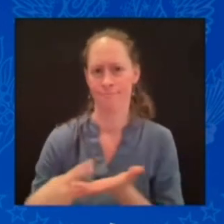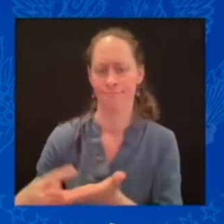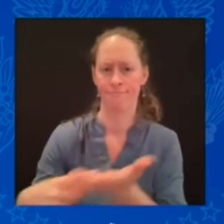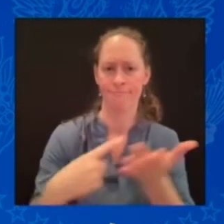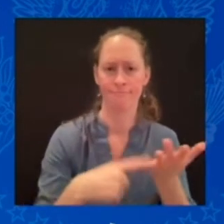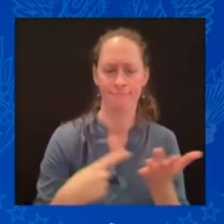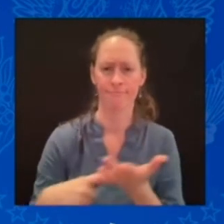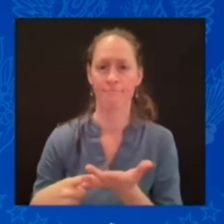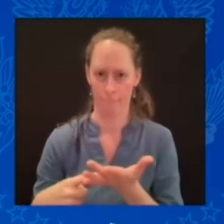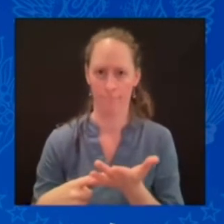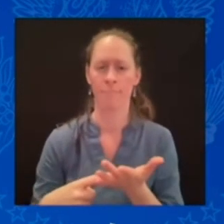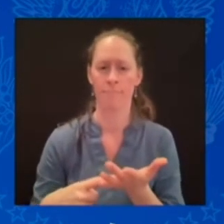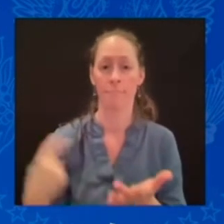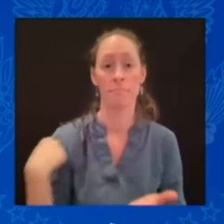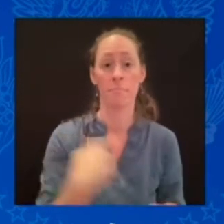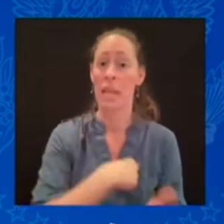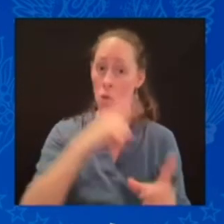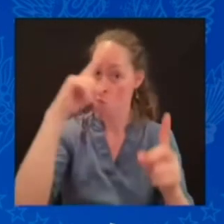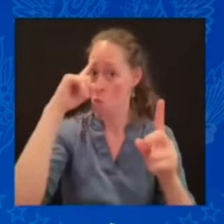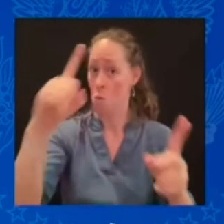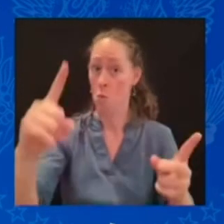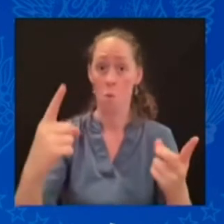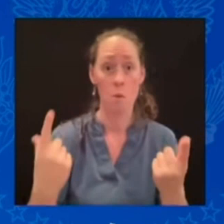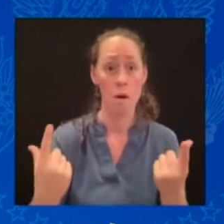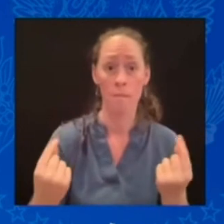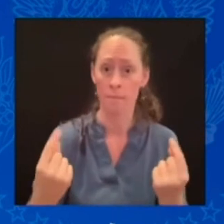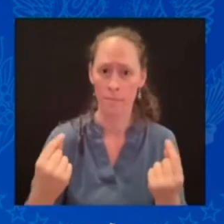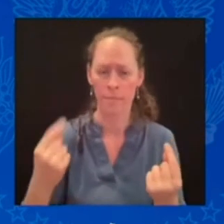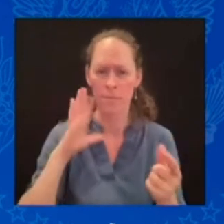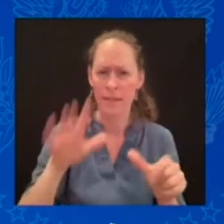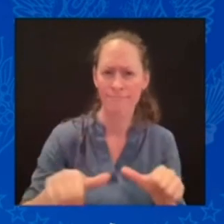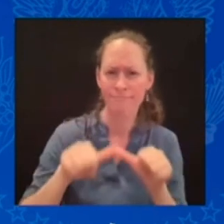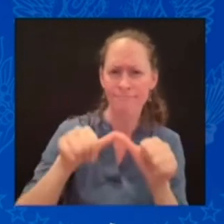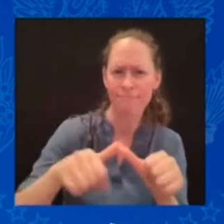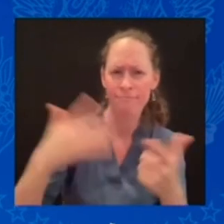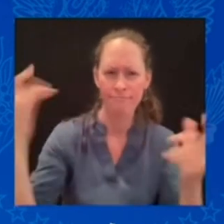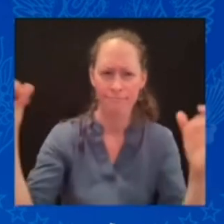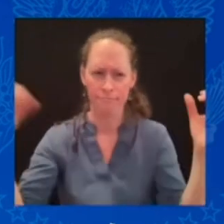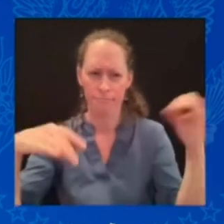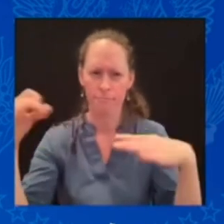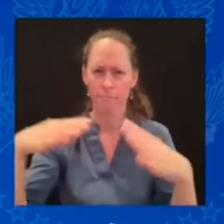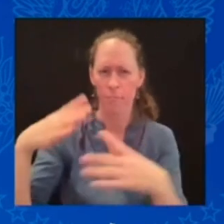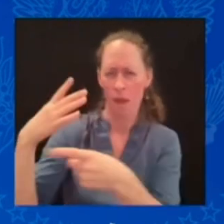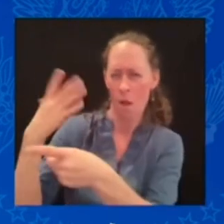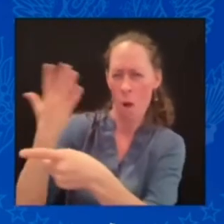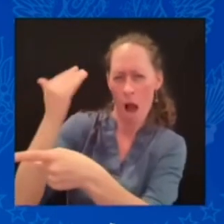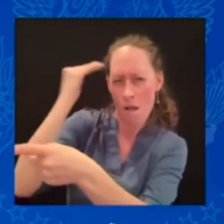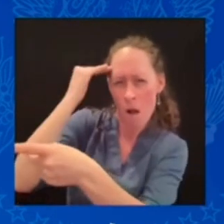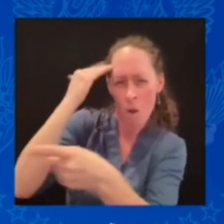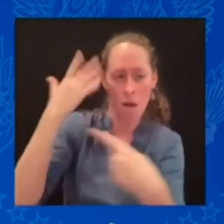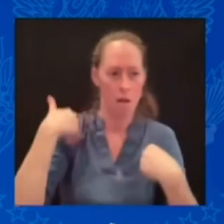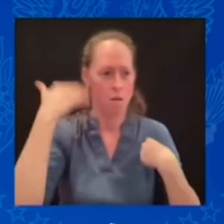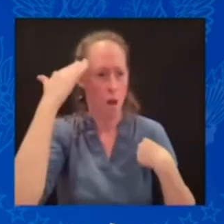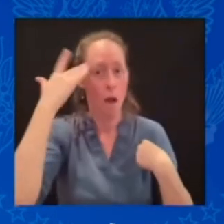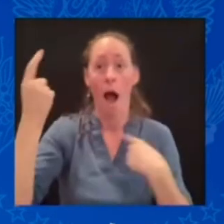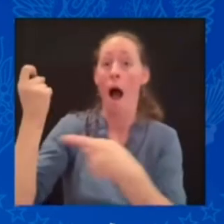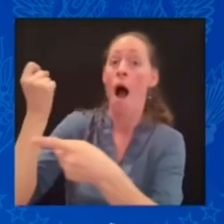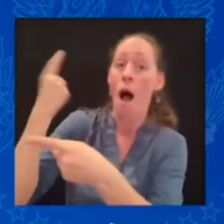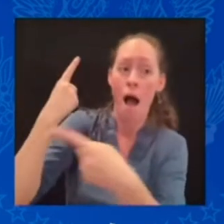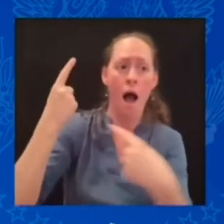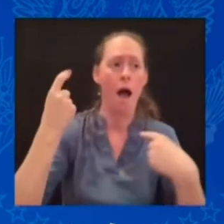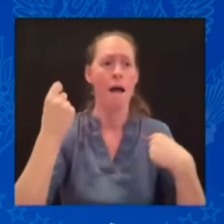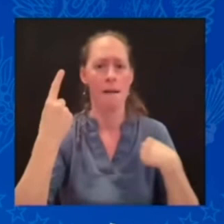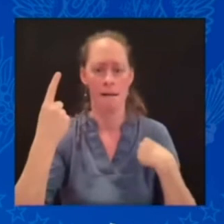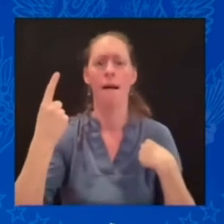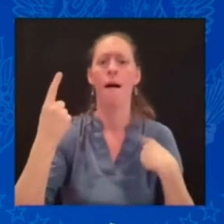us to get even better understand each other's time. security and technology